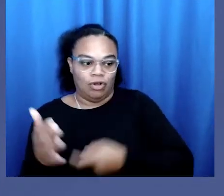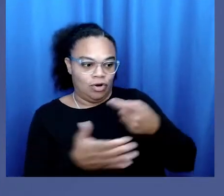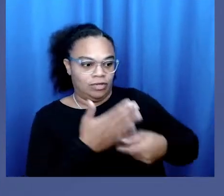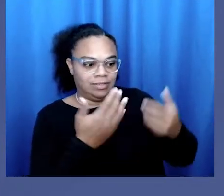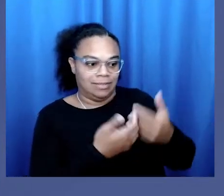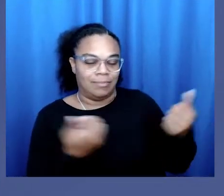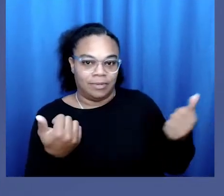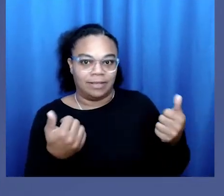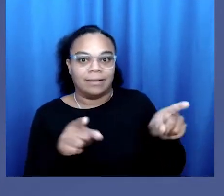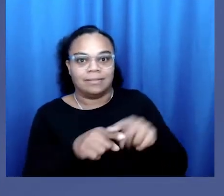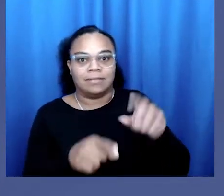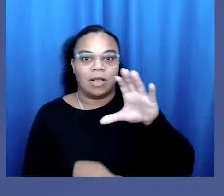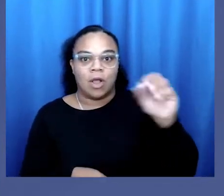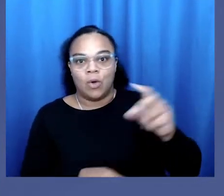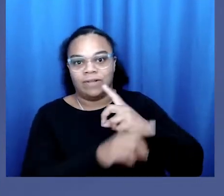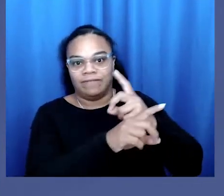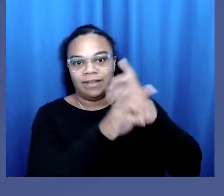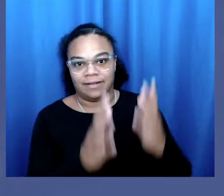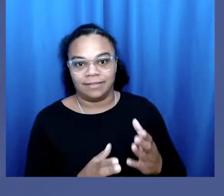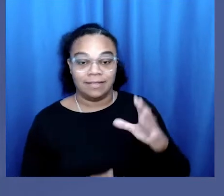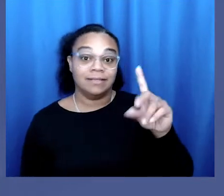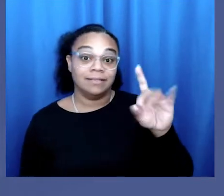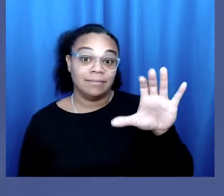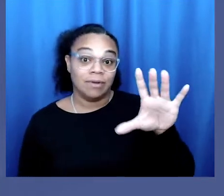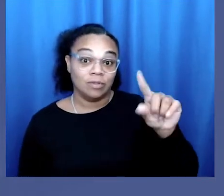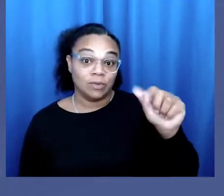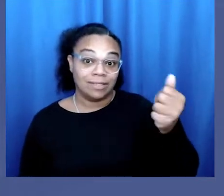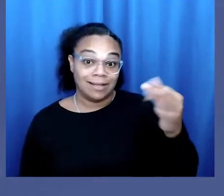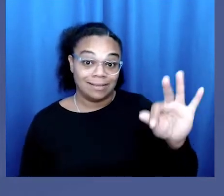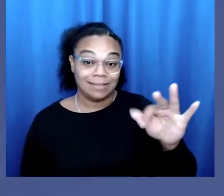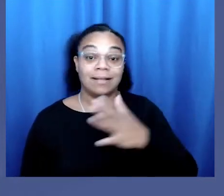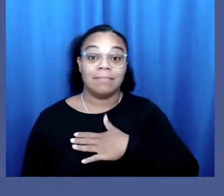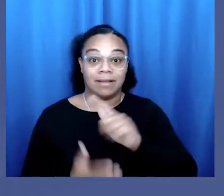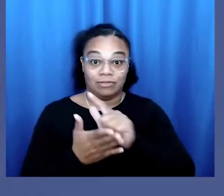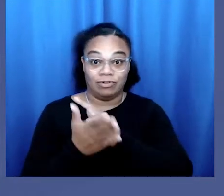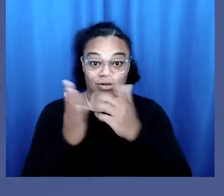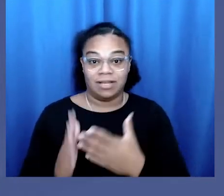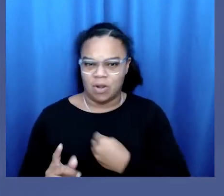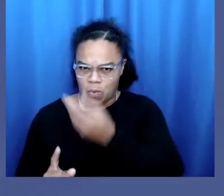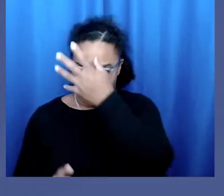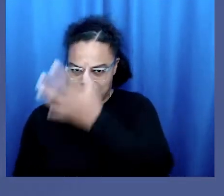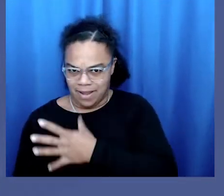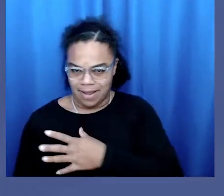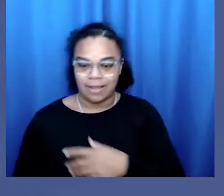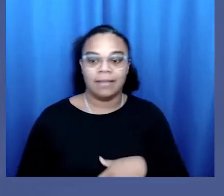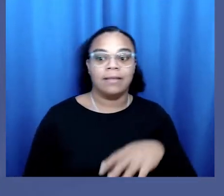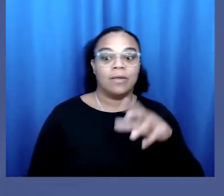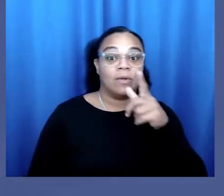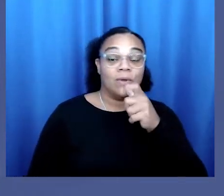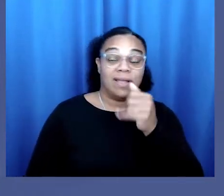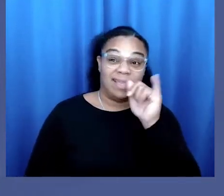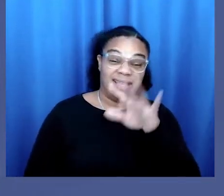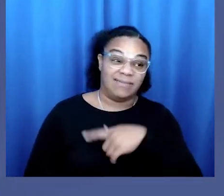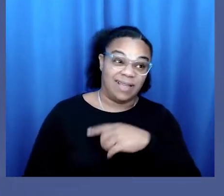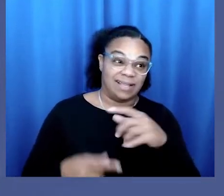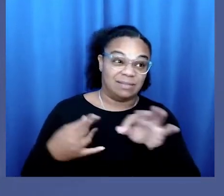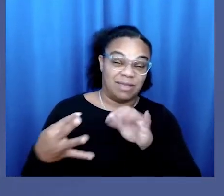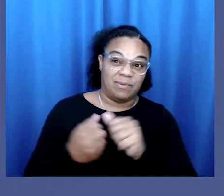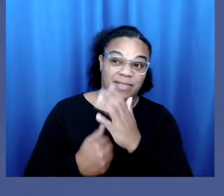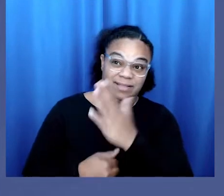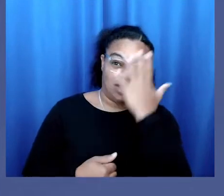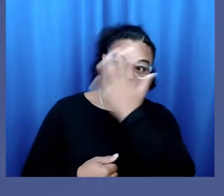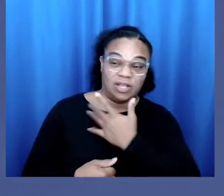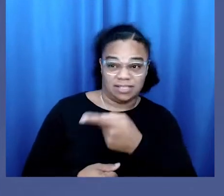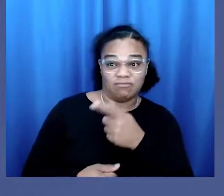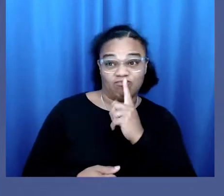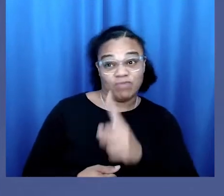as co-defendants. In December 2019, my attorney, a white man, who if I'm going by looks, could